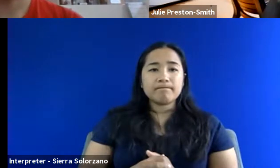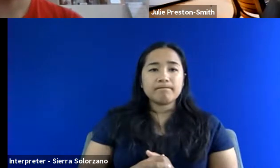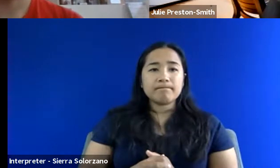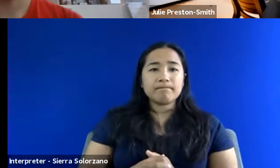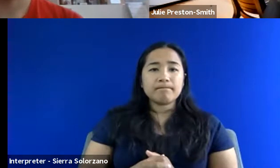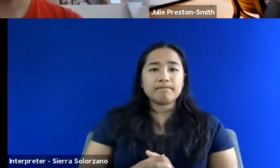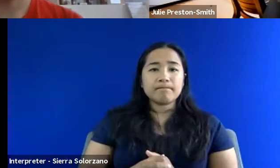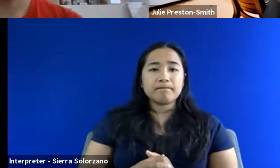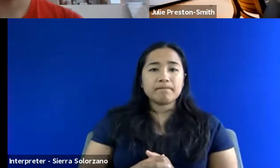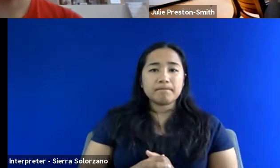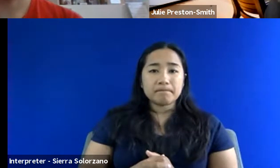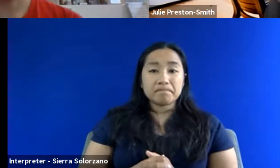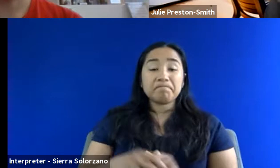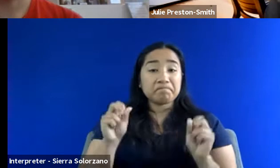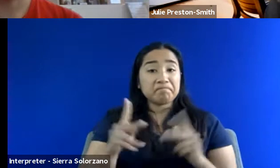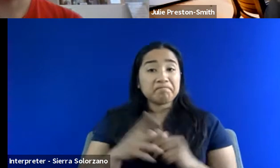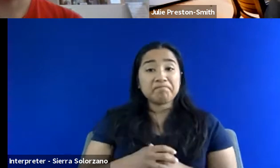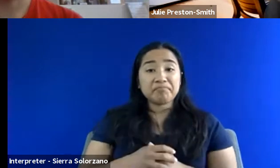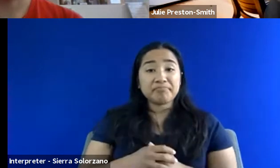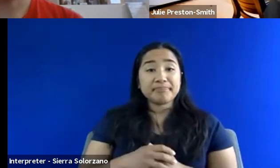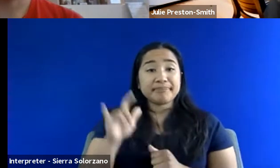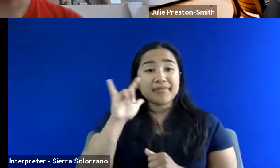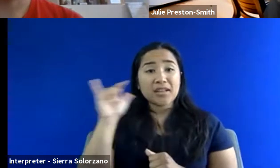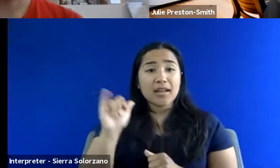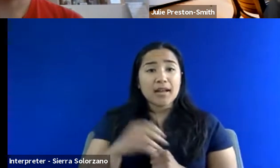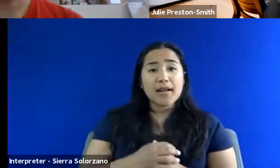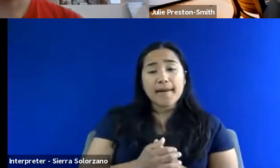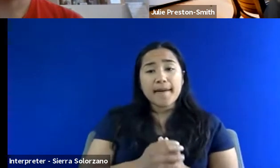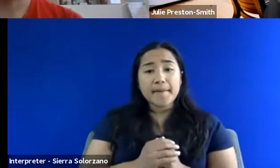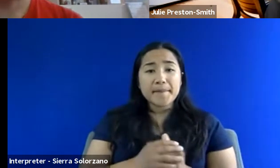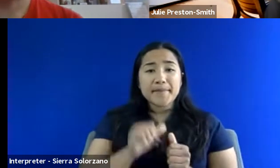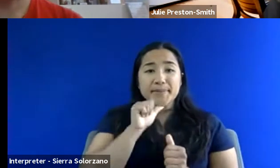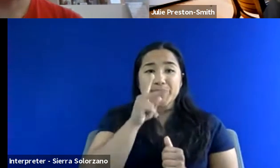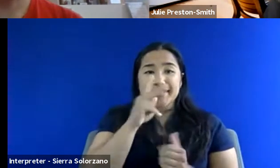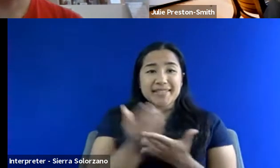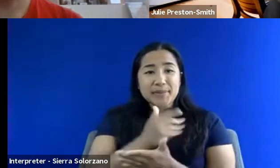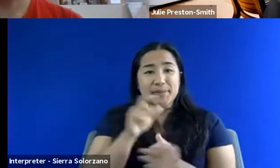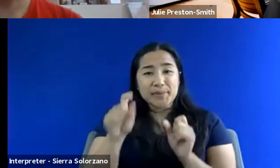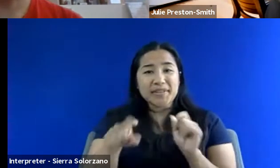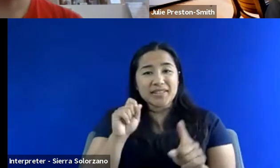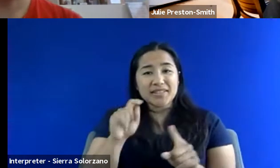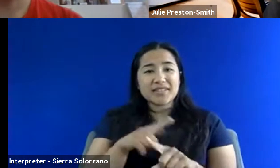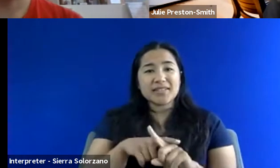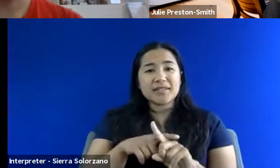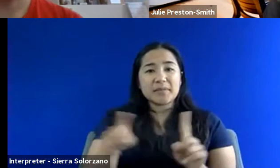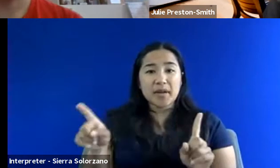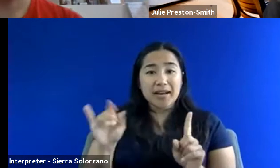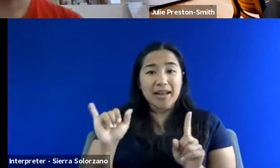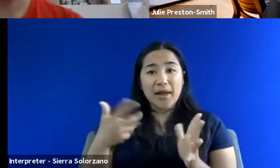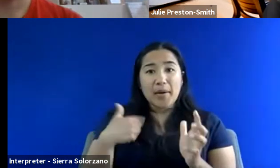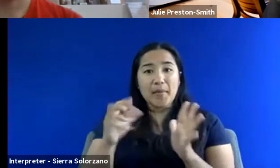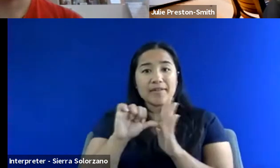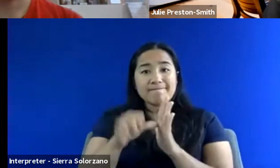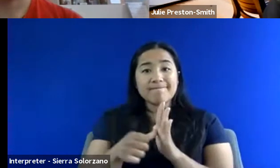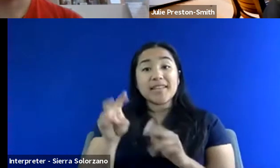Okay, it looks like I don't see any new questions on there. But I do want to reiterate, you have an evaluation